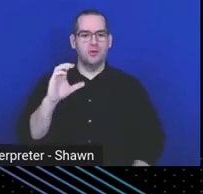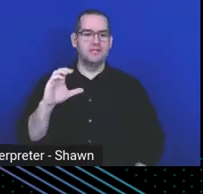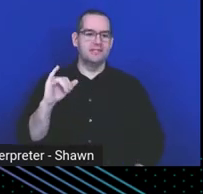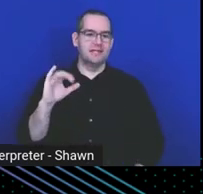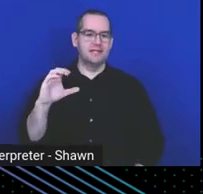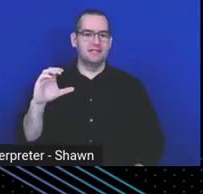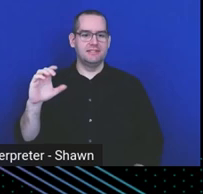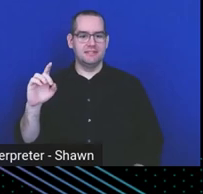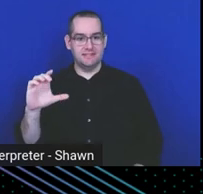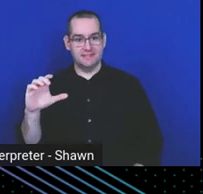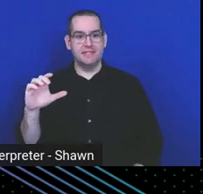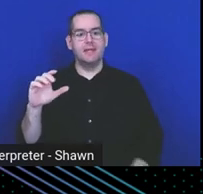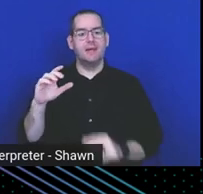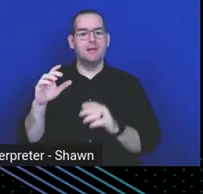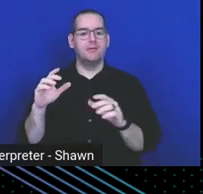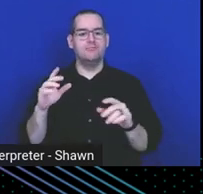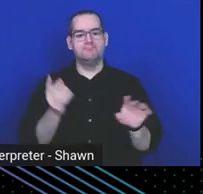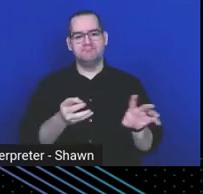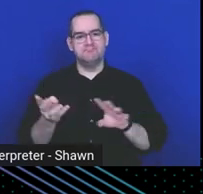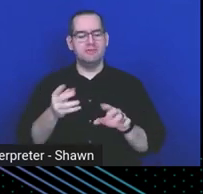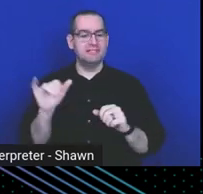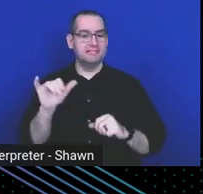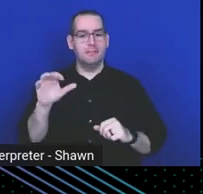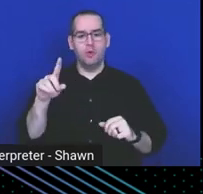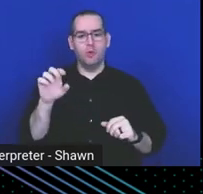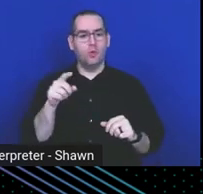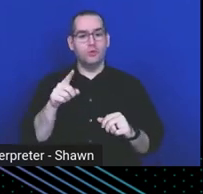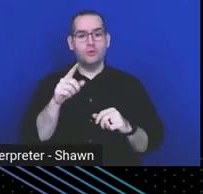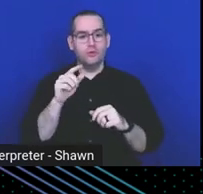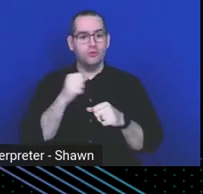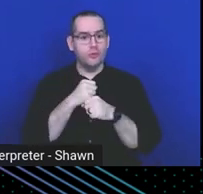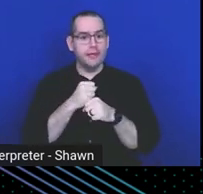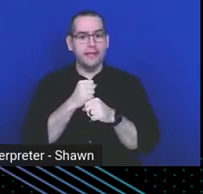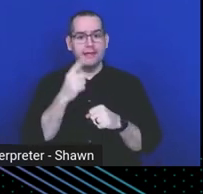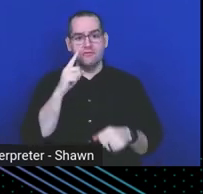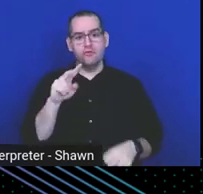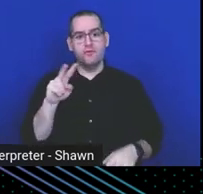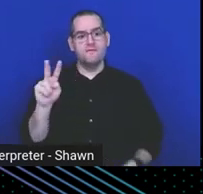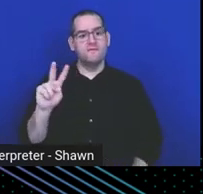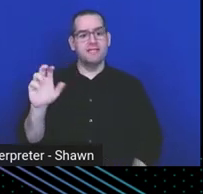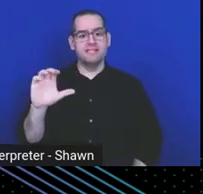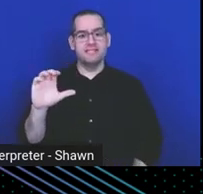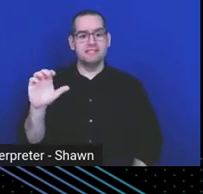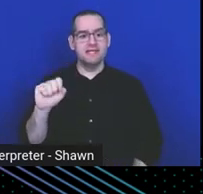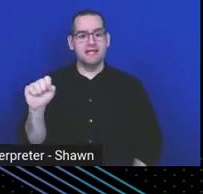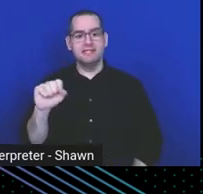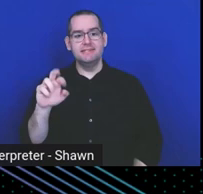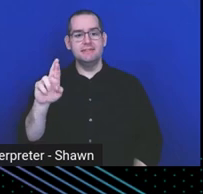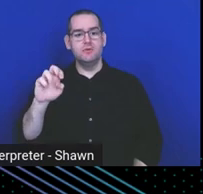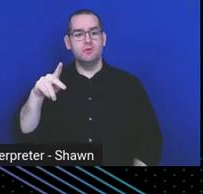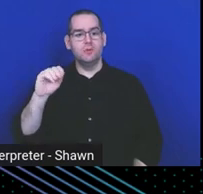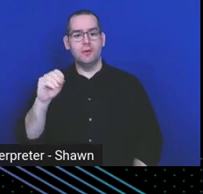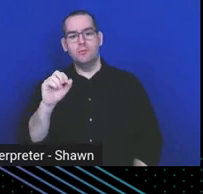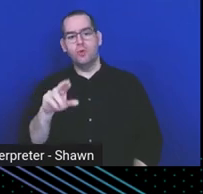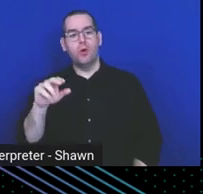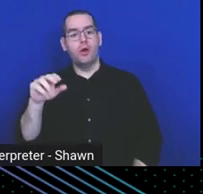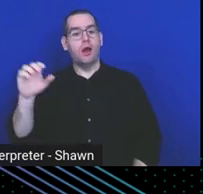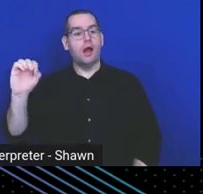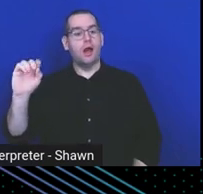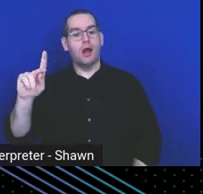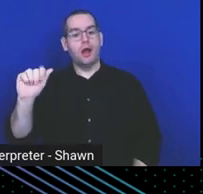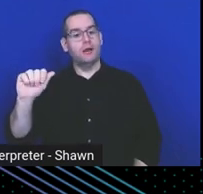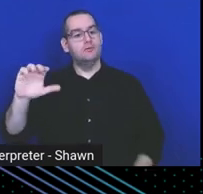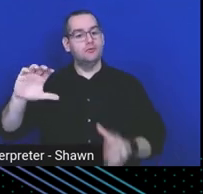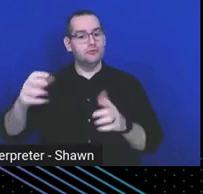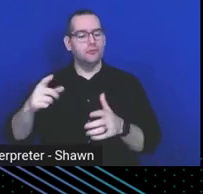right, so kind of the same code that you're creating your VCS repo, or your octa group, you can already do the